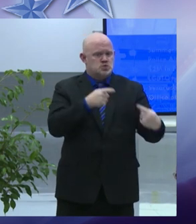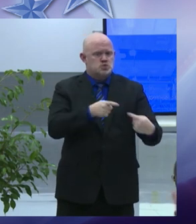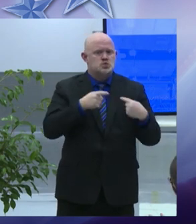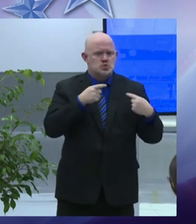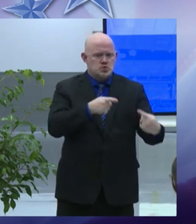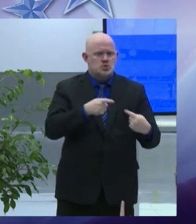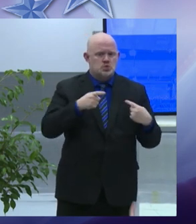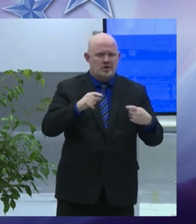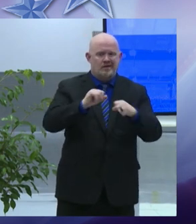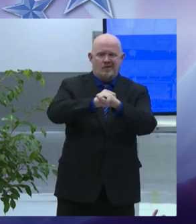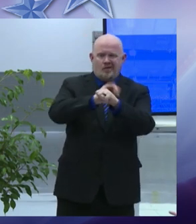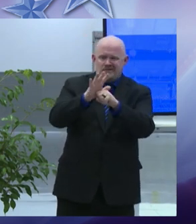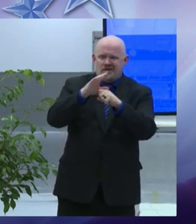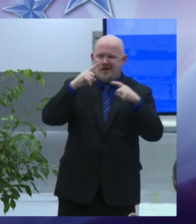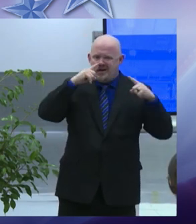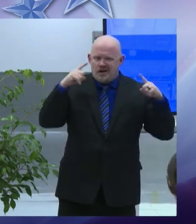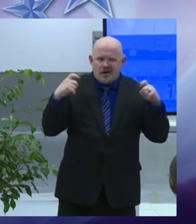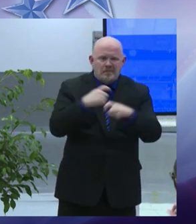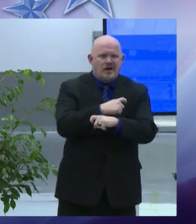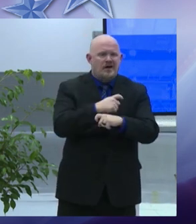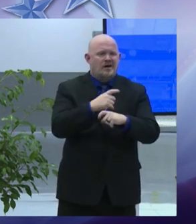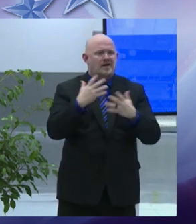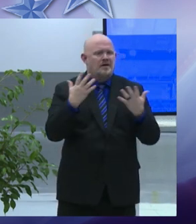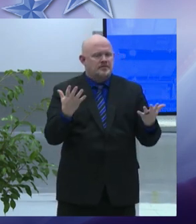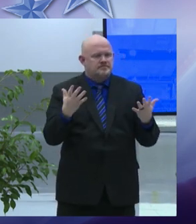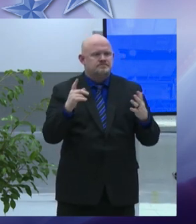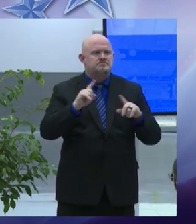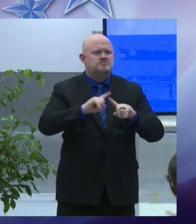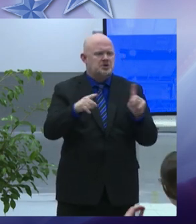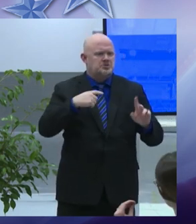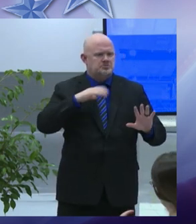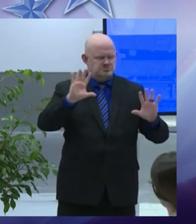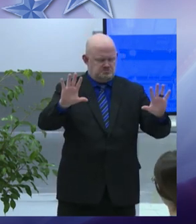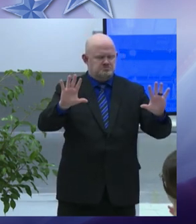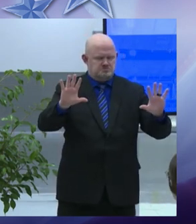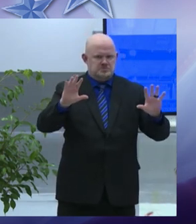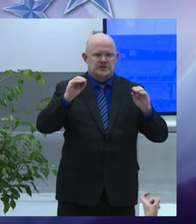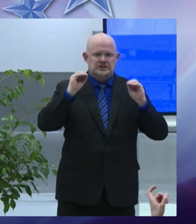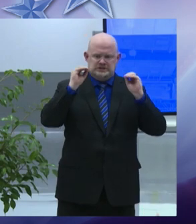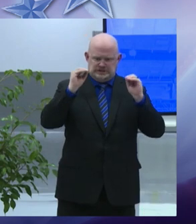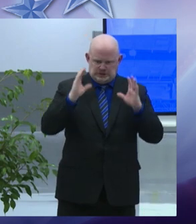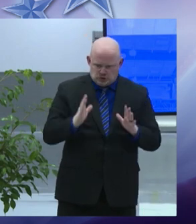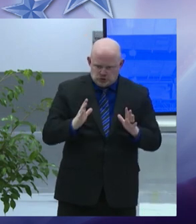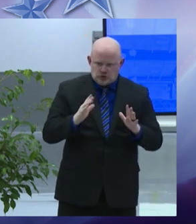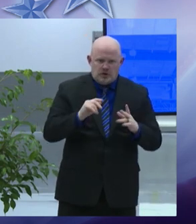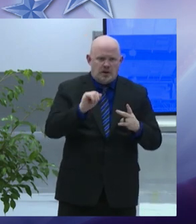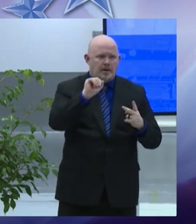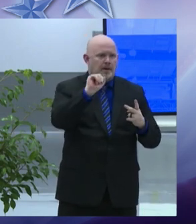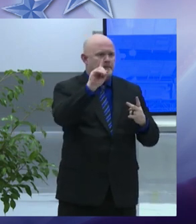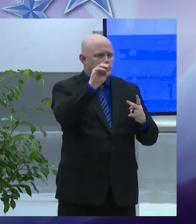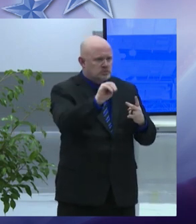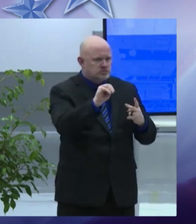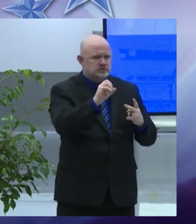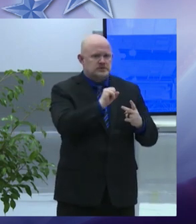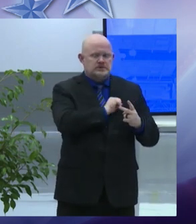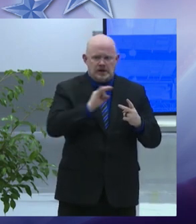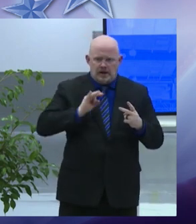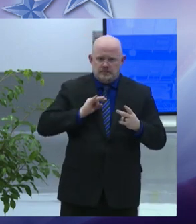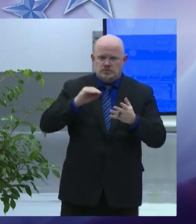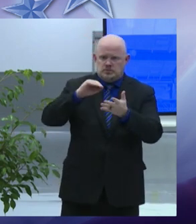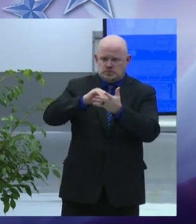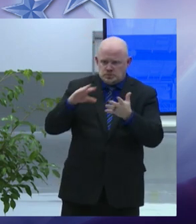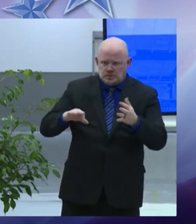despite all of this our teachers administrators staff students and families have achieved excellent